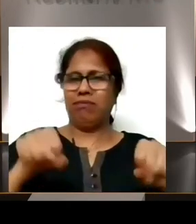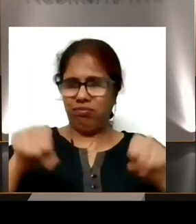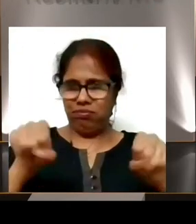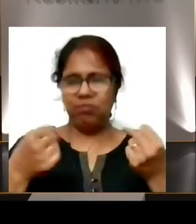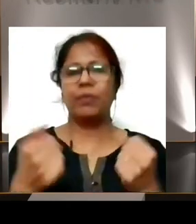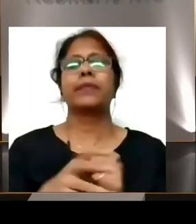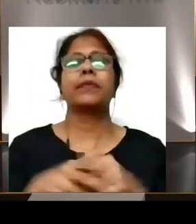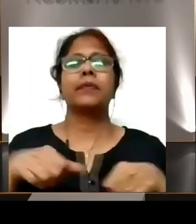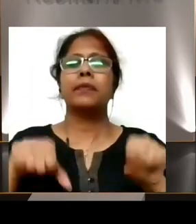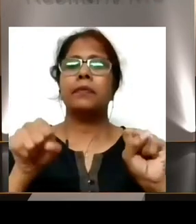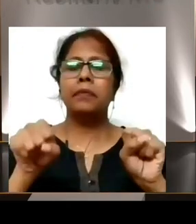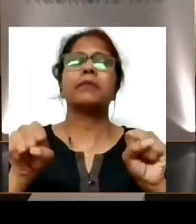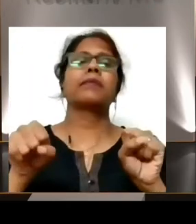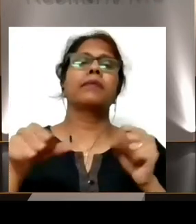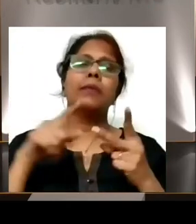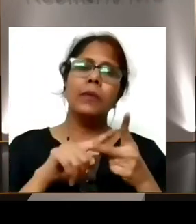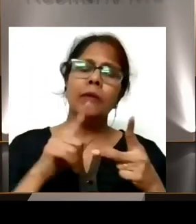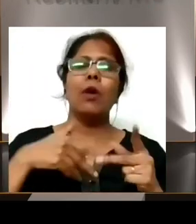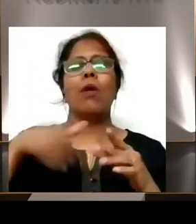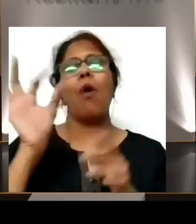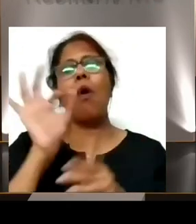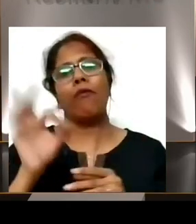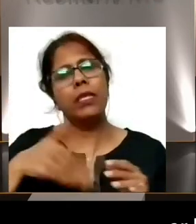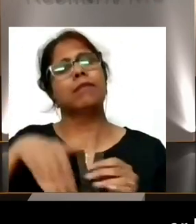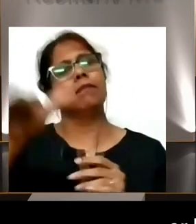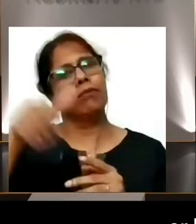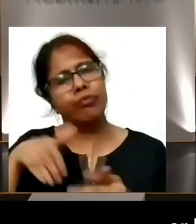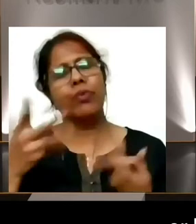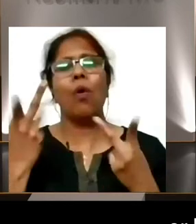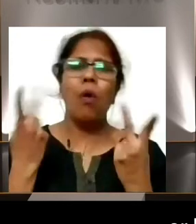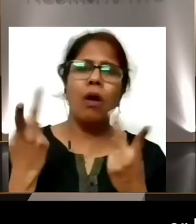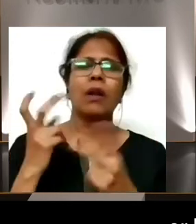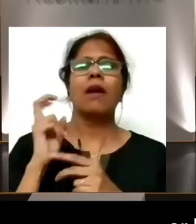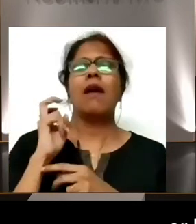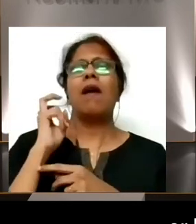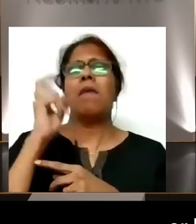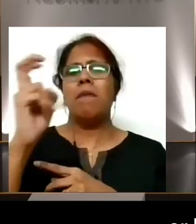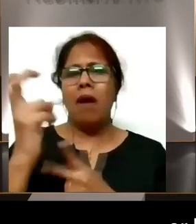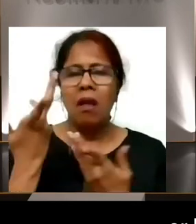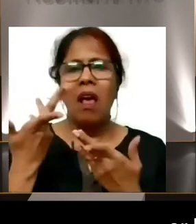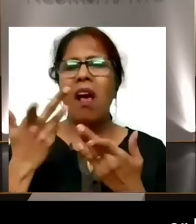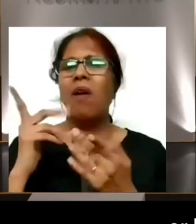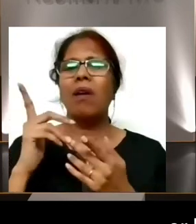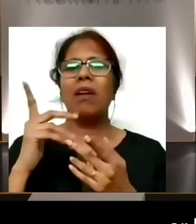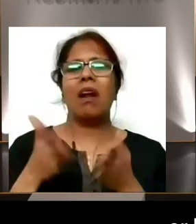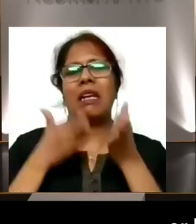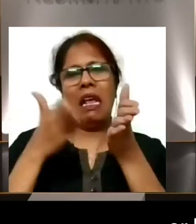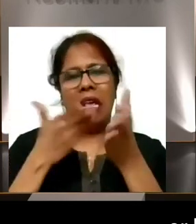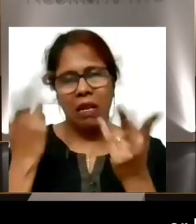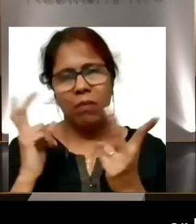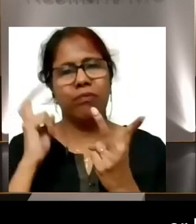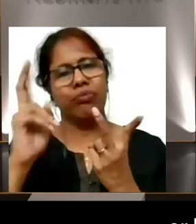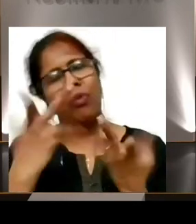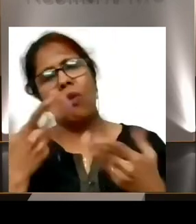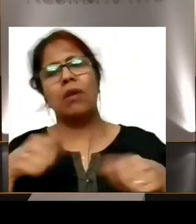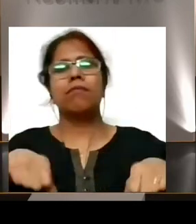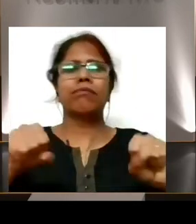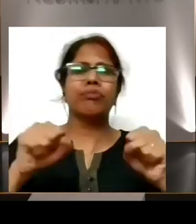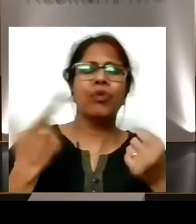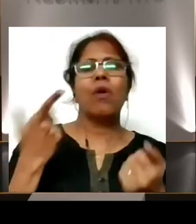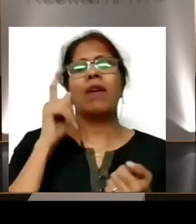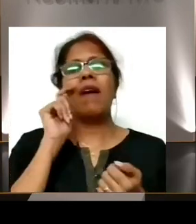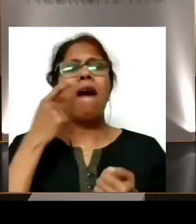and I would travel to office either by Mumbai local, or by my father's car, or my duly purchased two-wheeler.